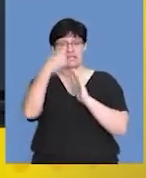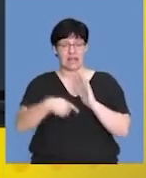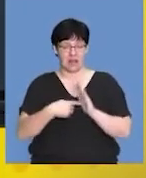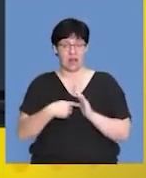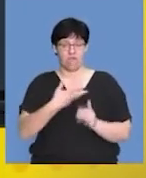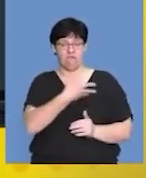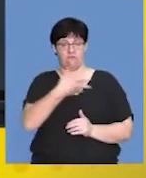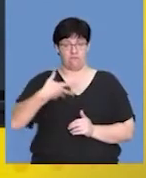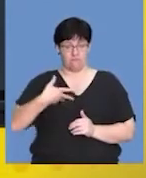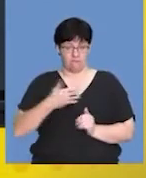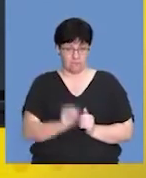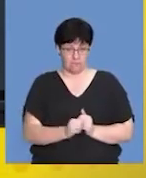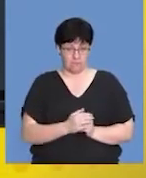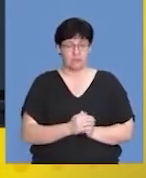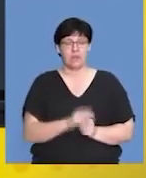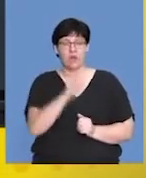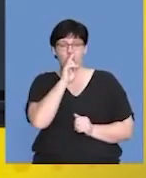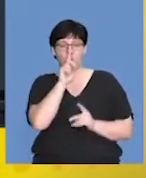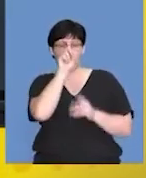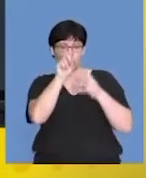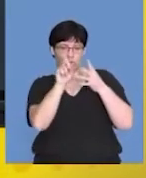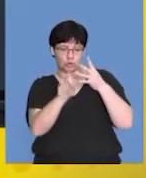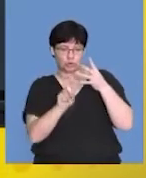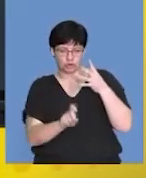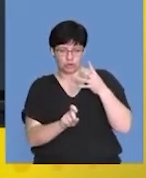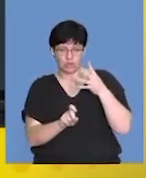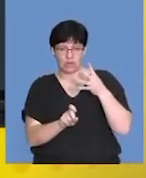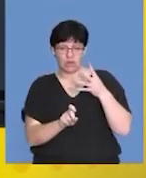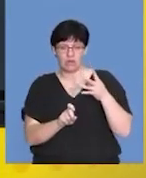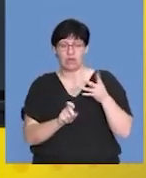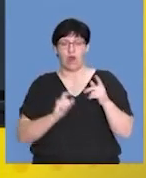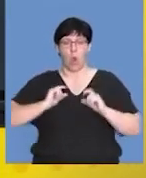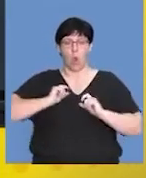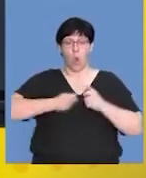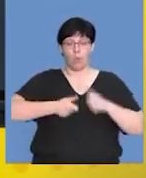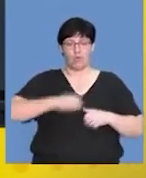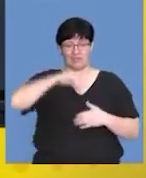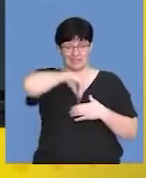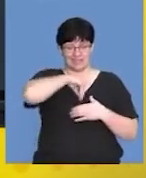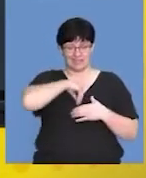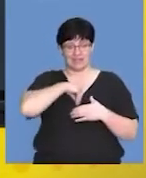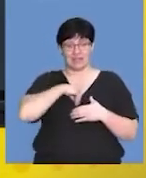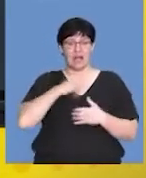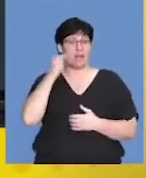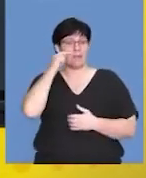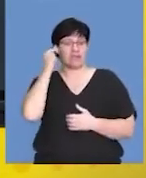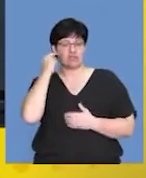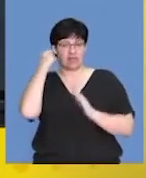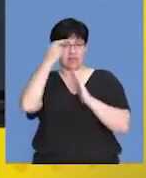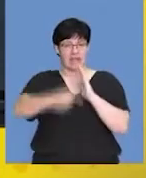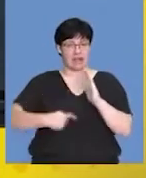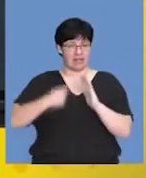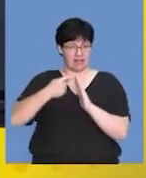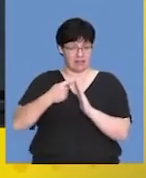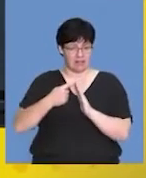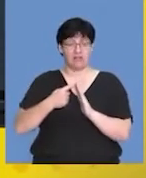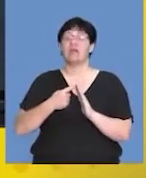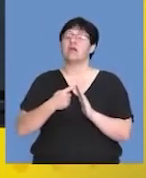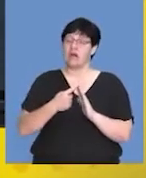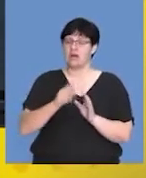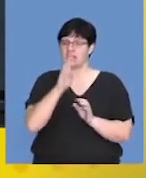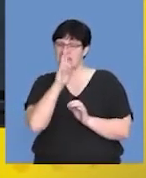the female. And we're going to look at a few questions based on the hormonal changes during the menstrual cycle and try and understand